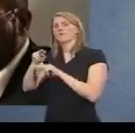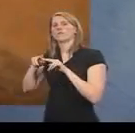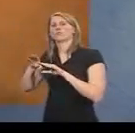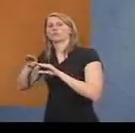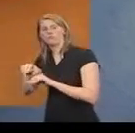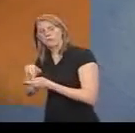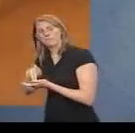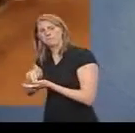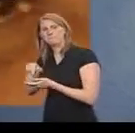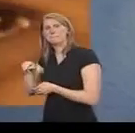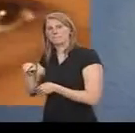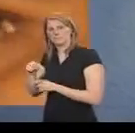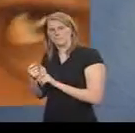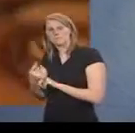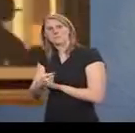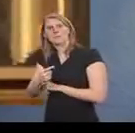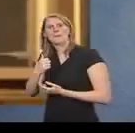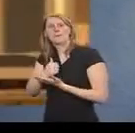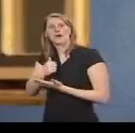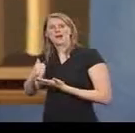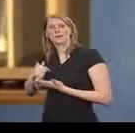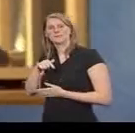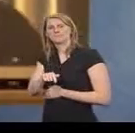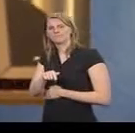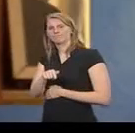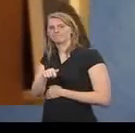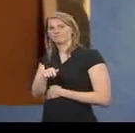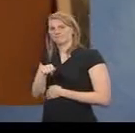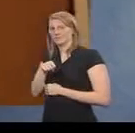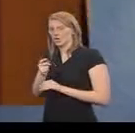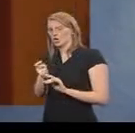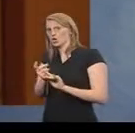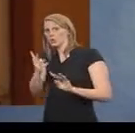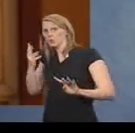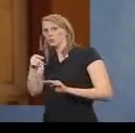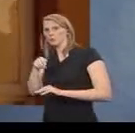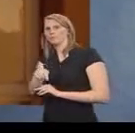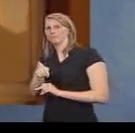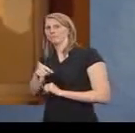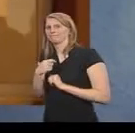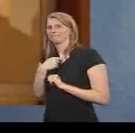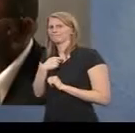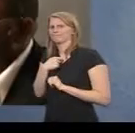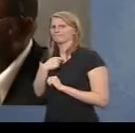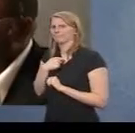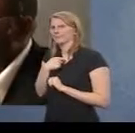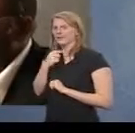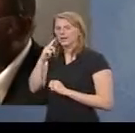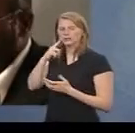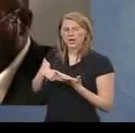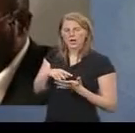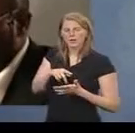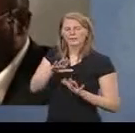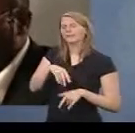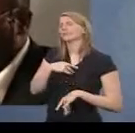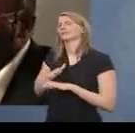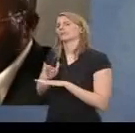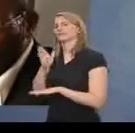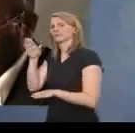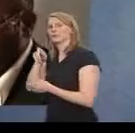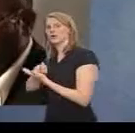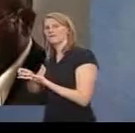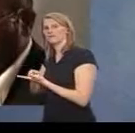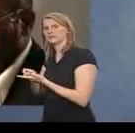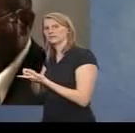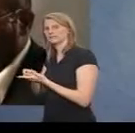bank, there was a queue. So I decided to go ahead to